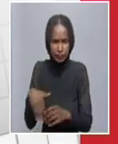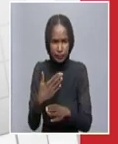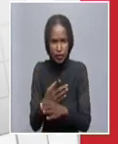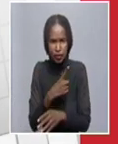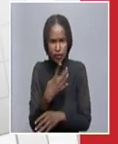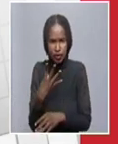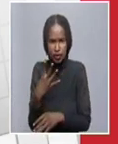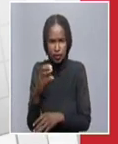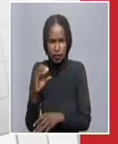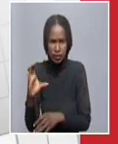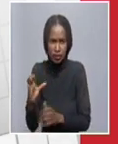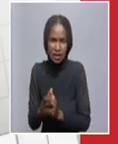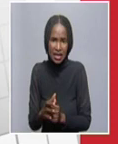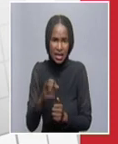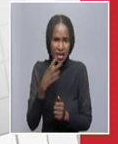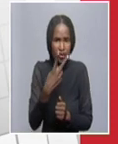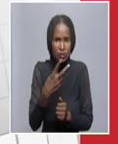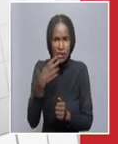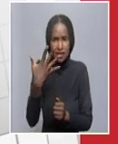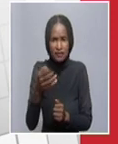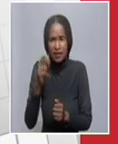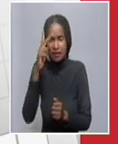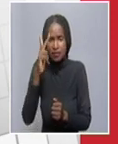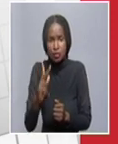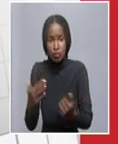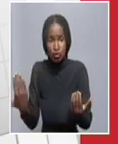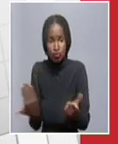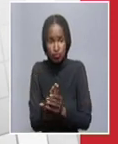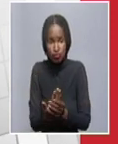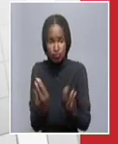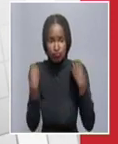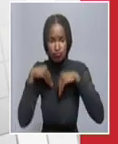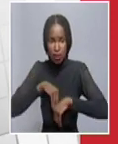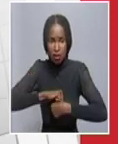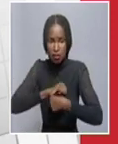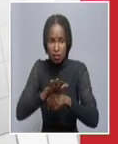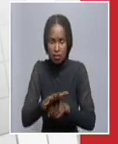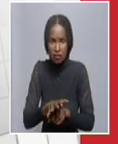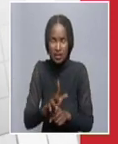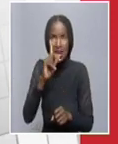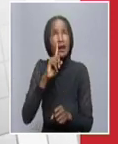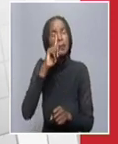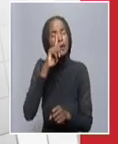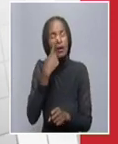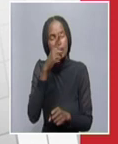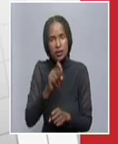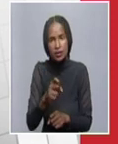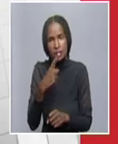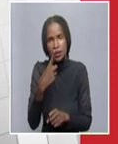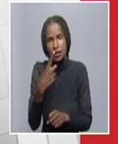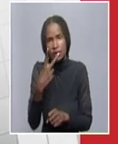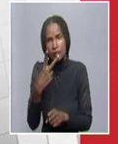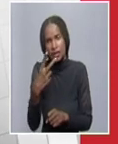25 new COVID-19 confirmed cases from 1,123